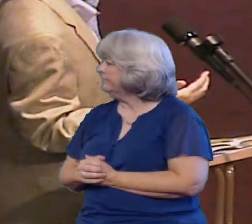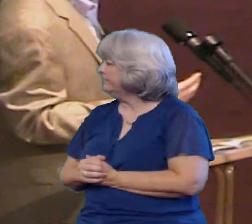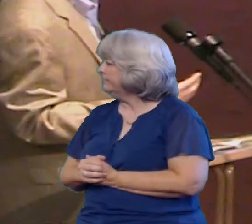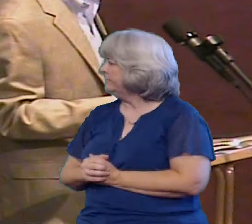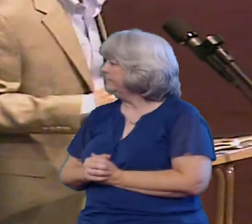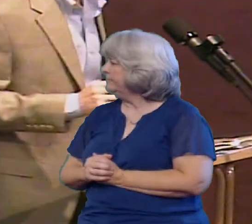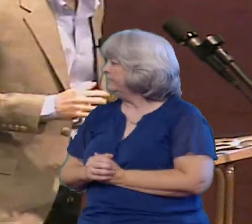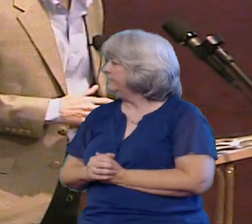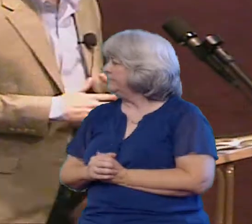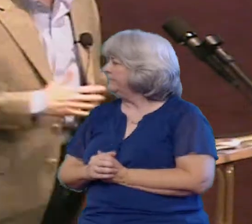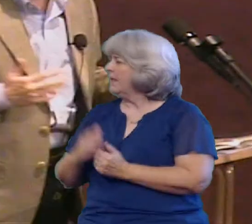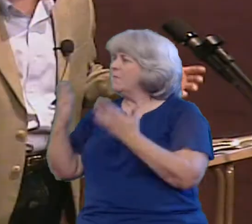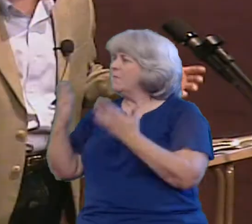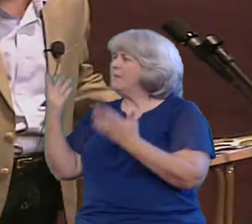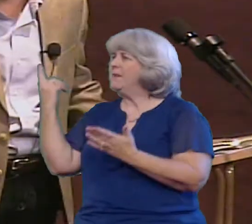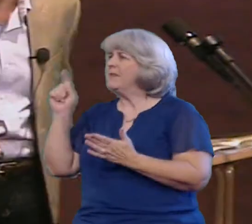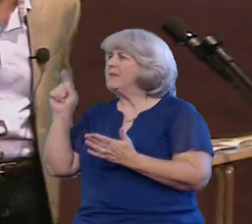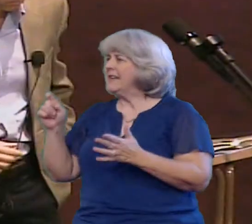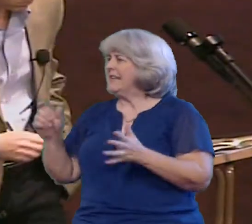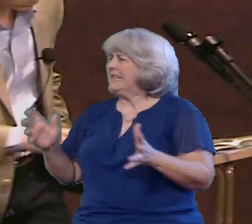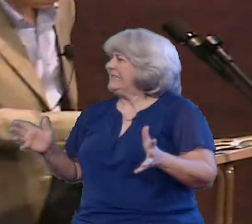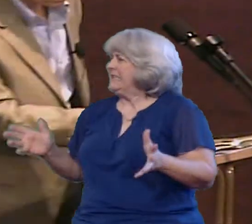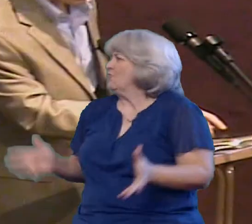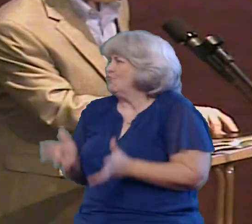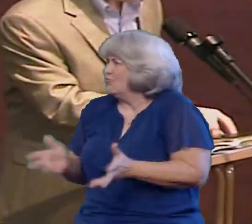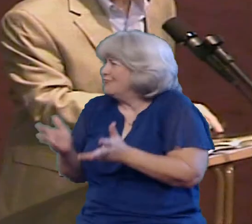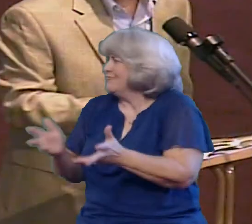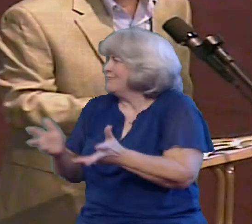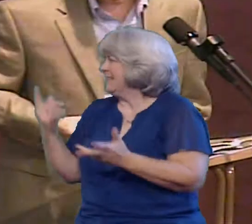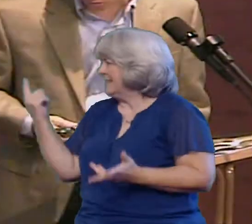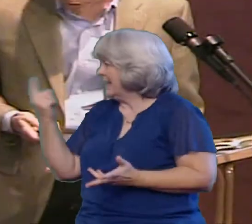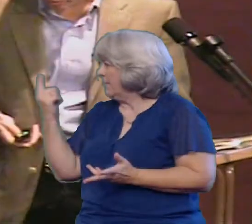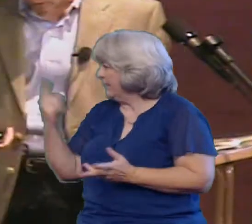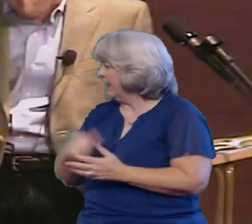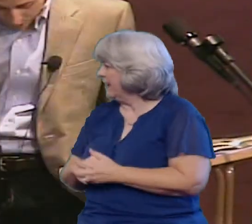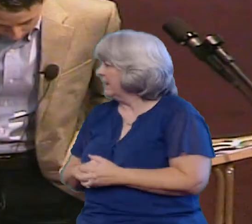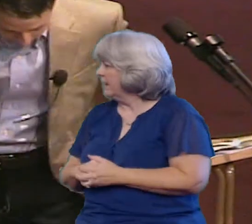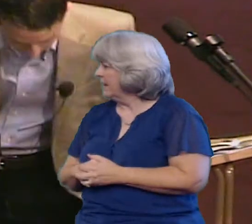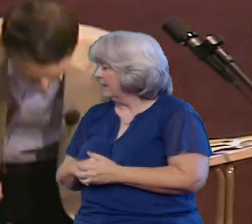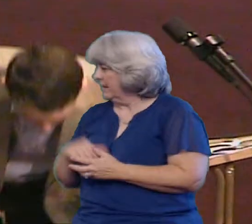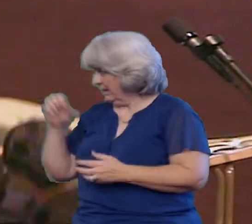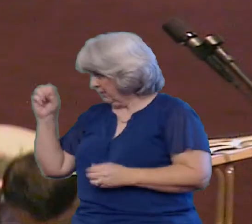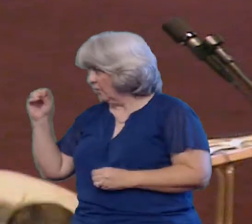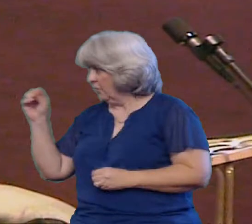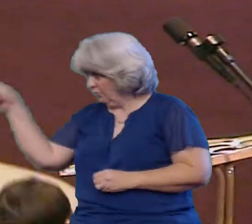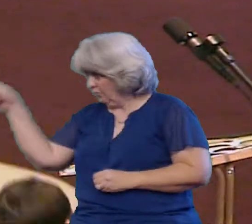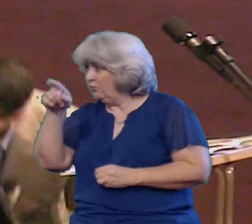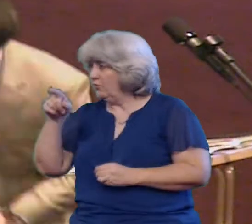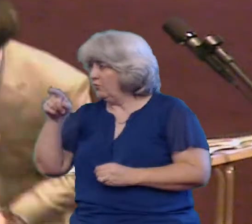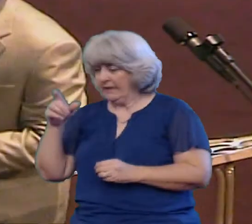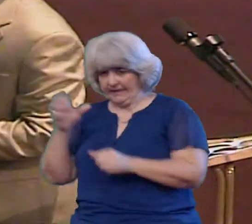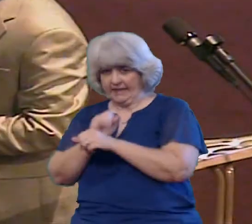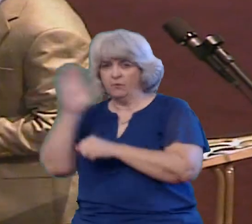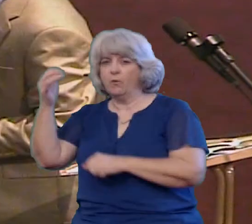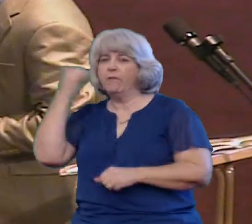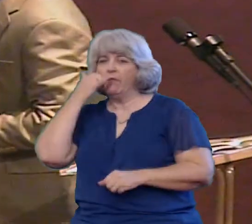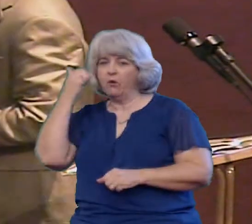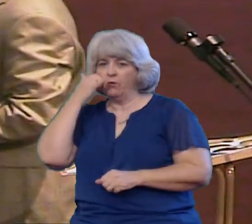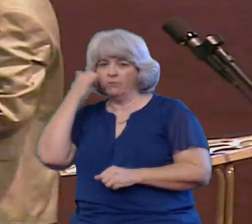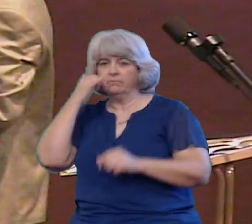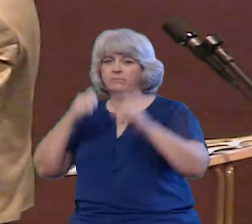Maybe somebody that needs an encouraging work And so I want you to I want you to put I want you to put to put this in the text